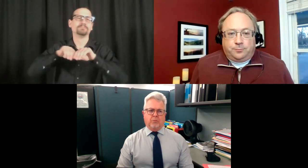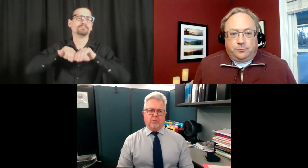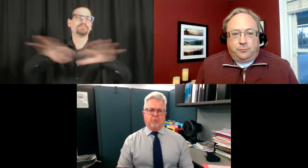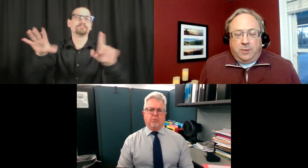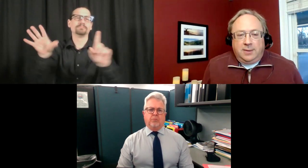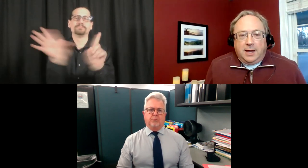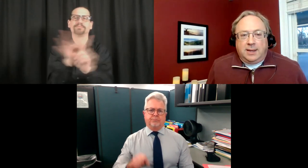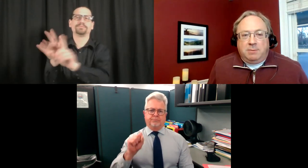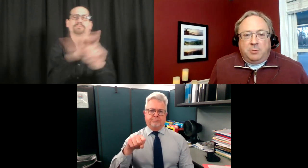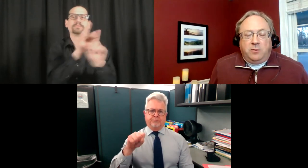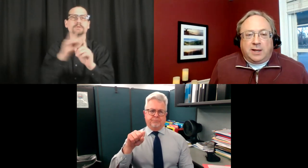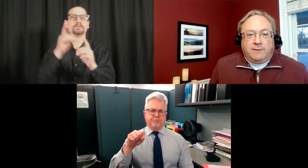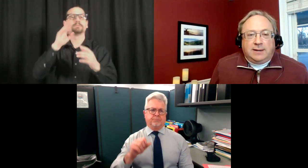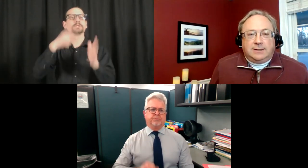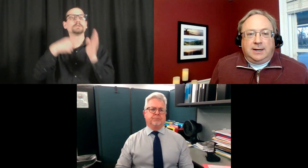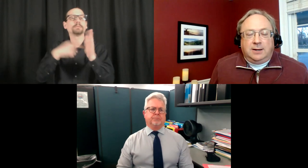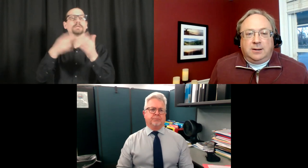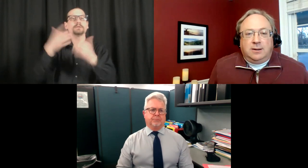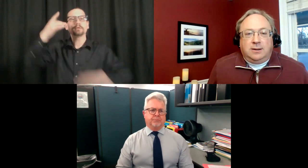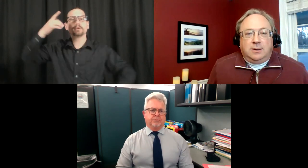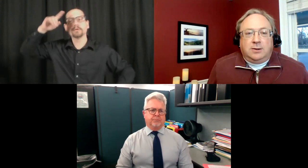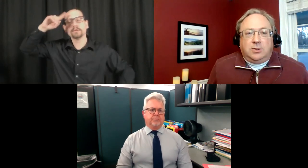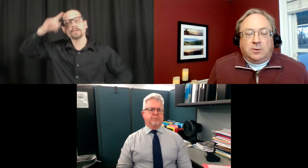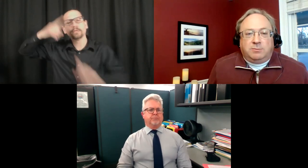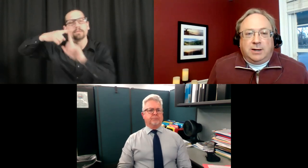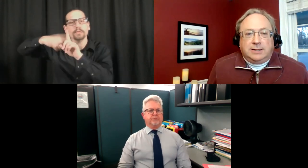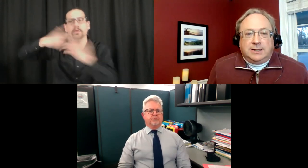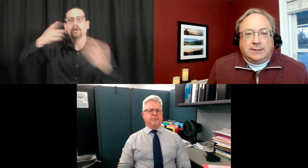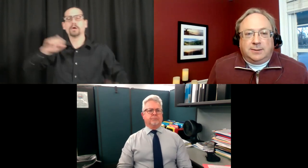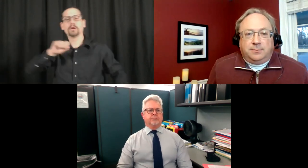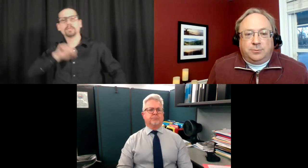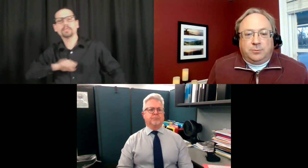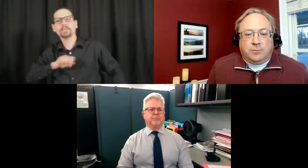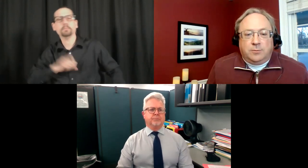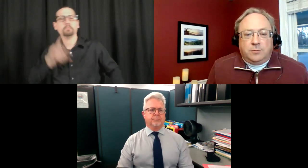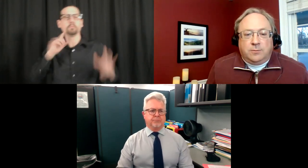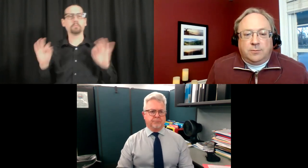that people who've got the vaccine don't spread disease.